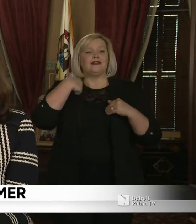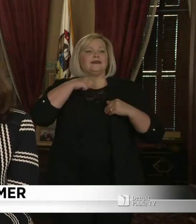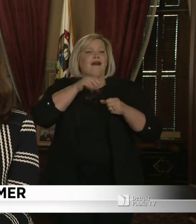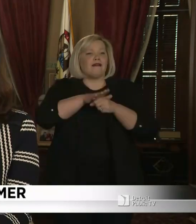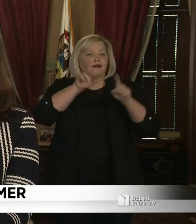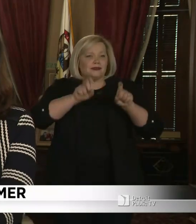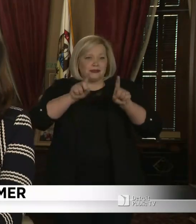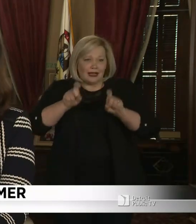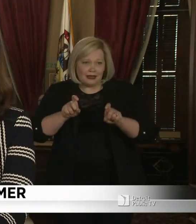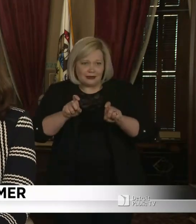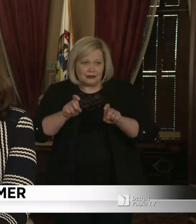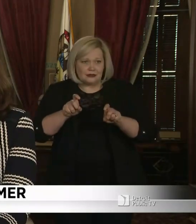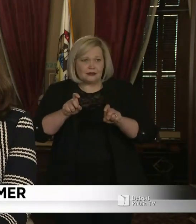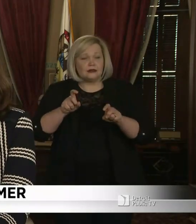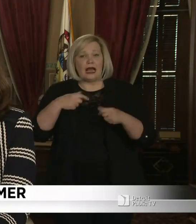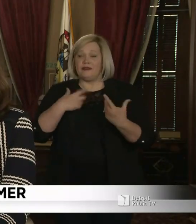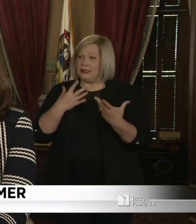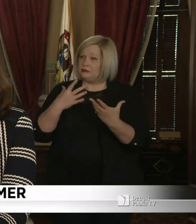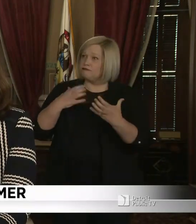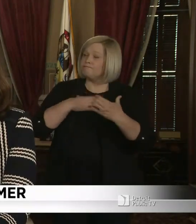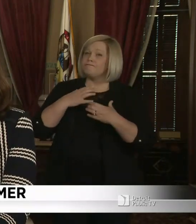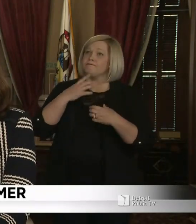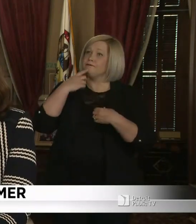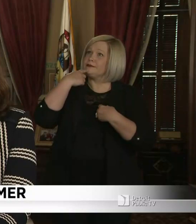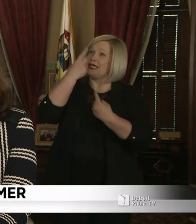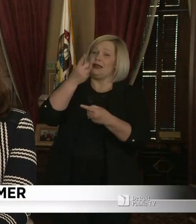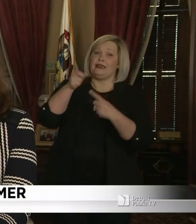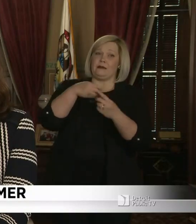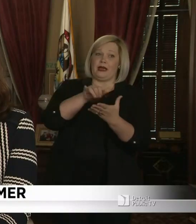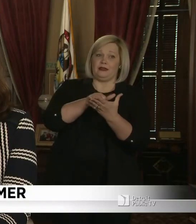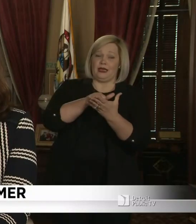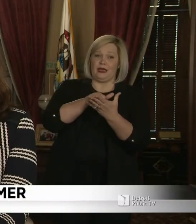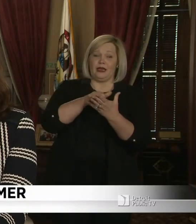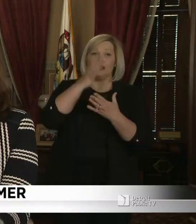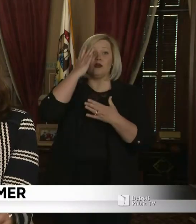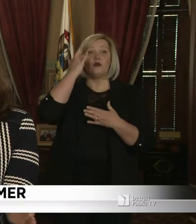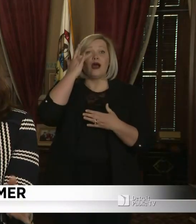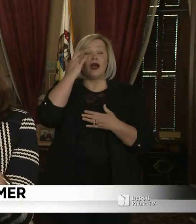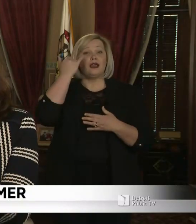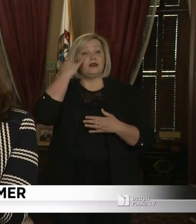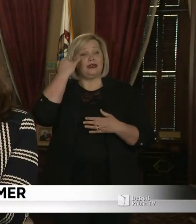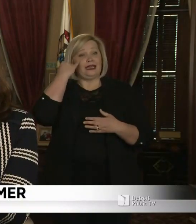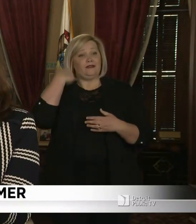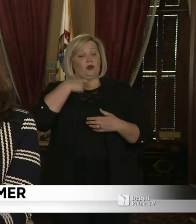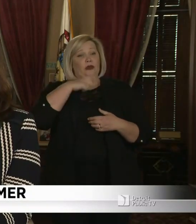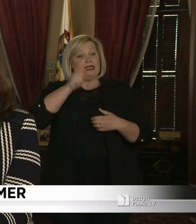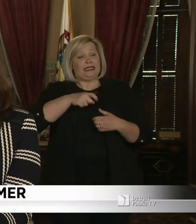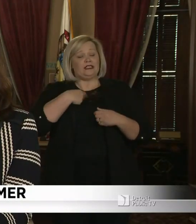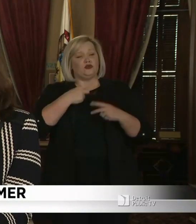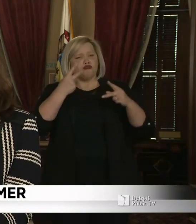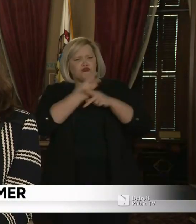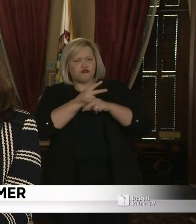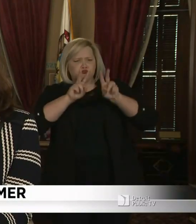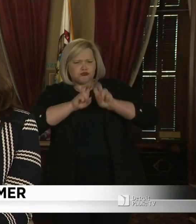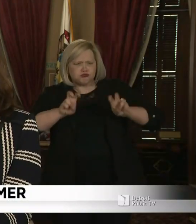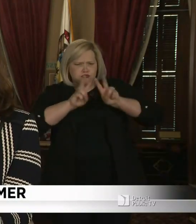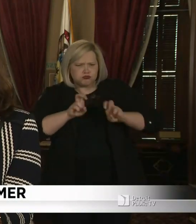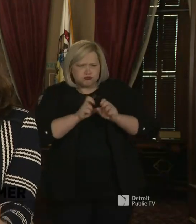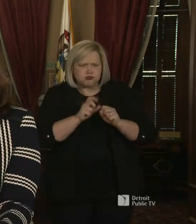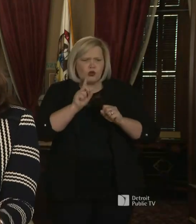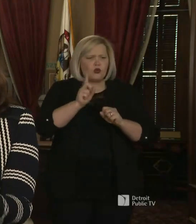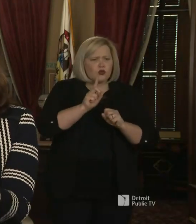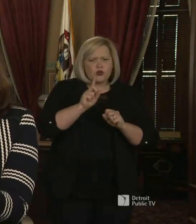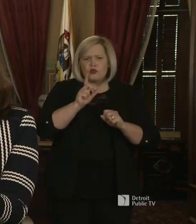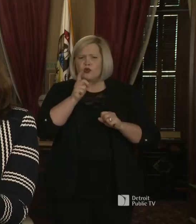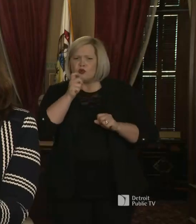that I've been pretty vocal about because in order for us to really be able to run data, in order for us to really be able to see